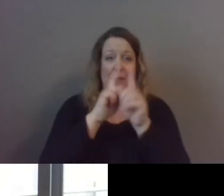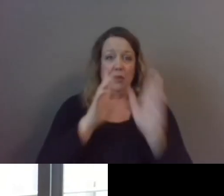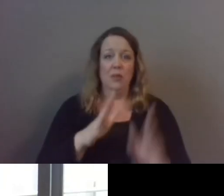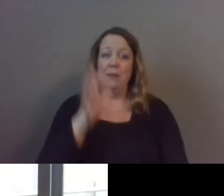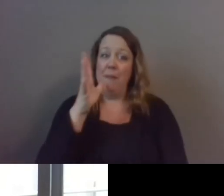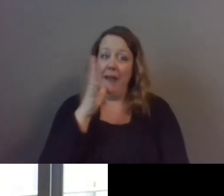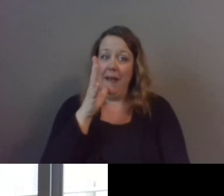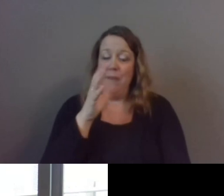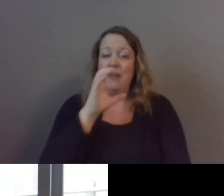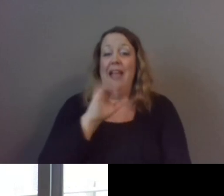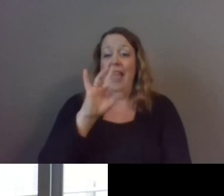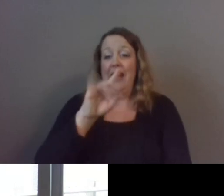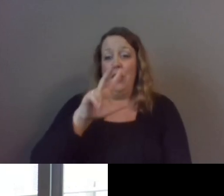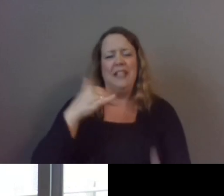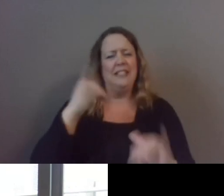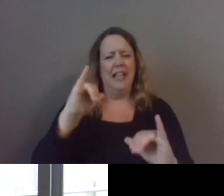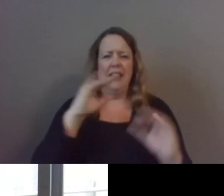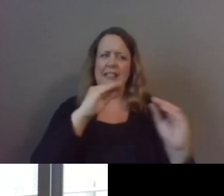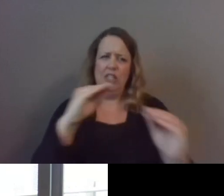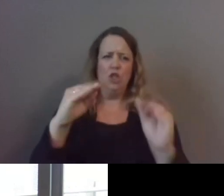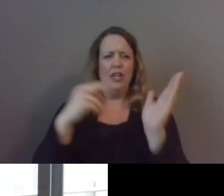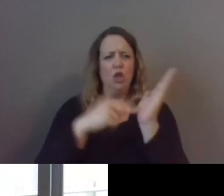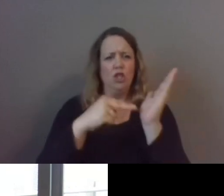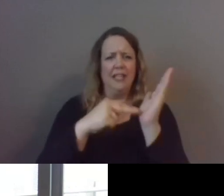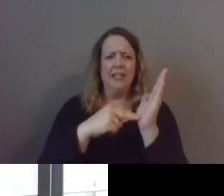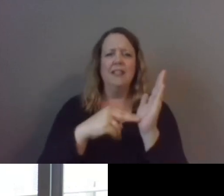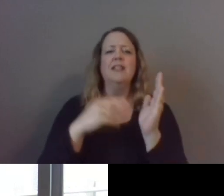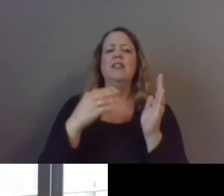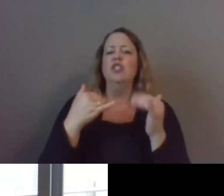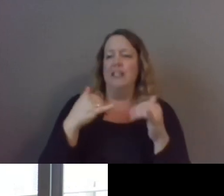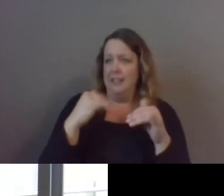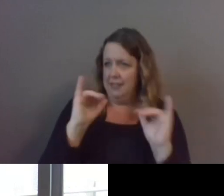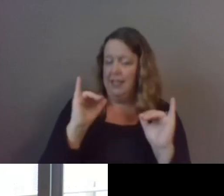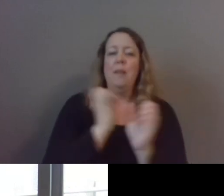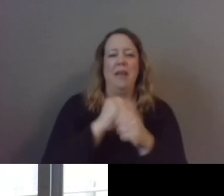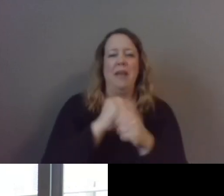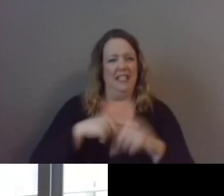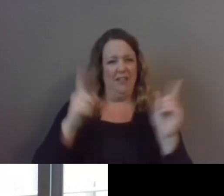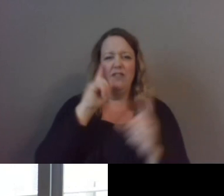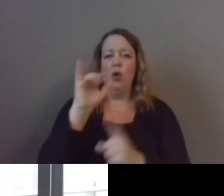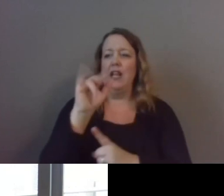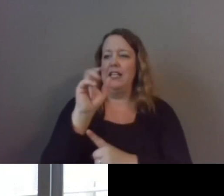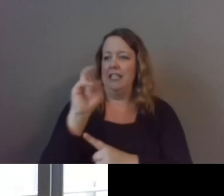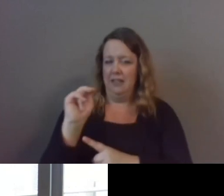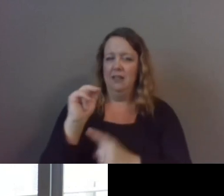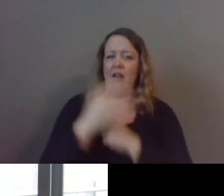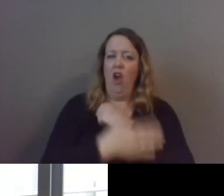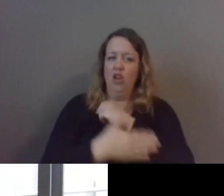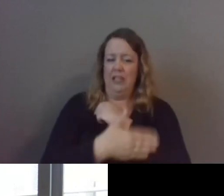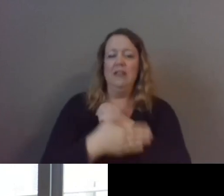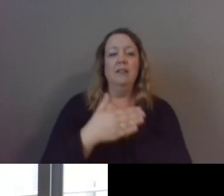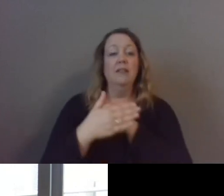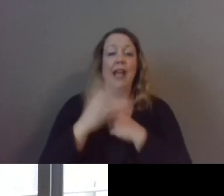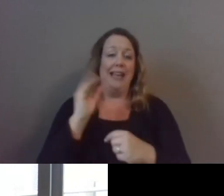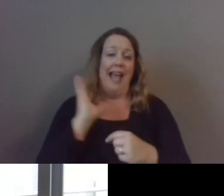still teaching nursing so she's still out there making a difference for indian country and it's our allies our non-indian brothers and sisters like yourselves